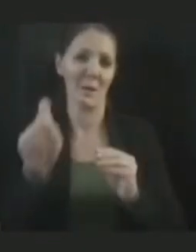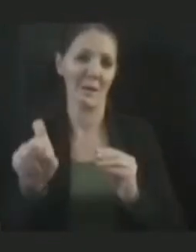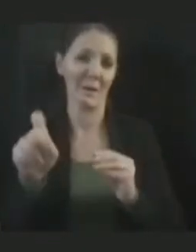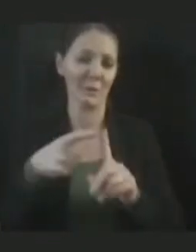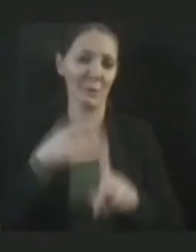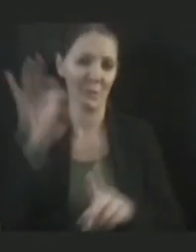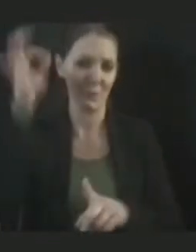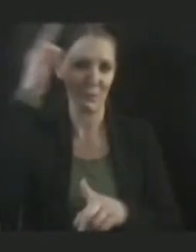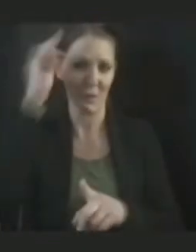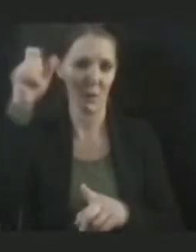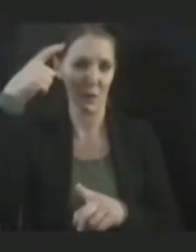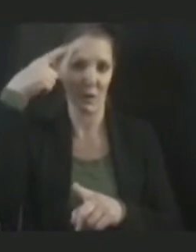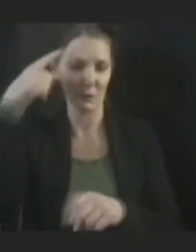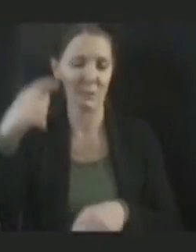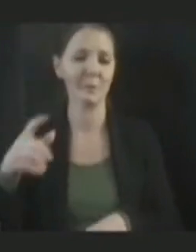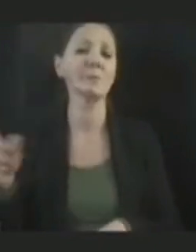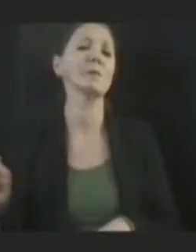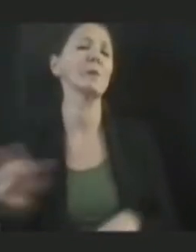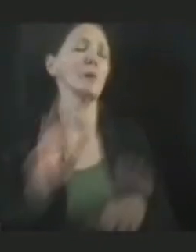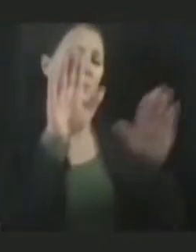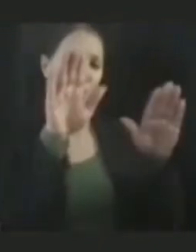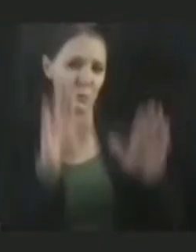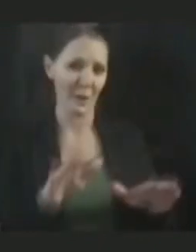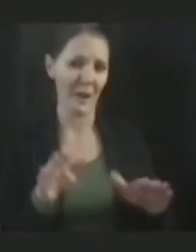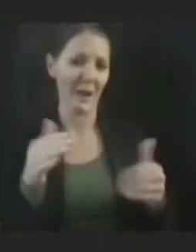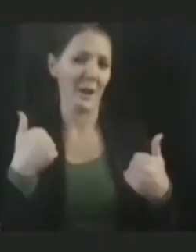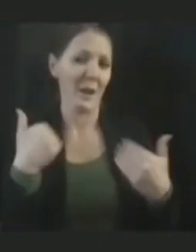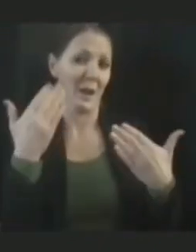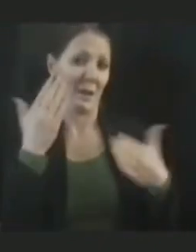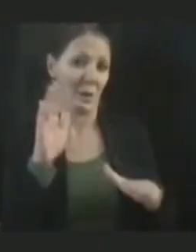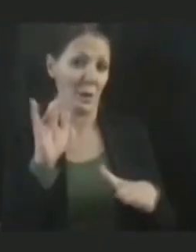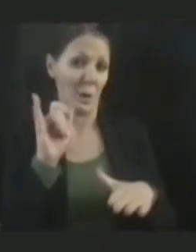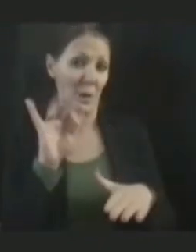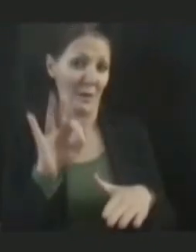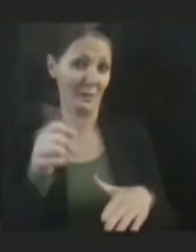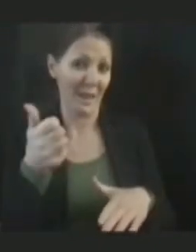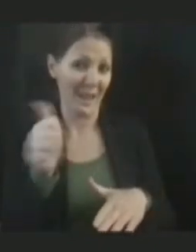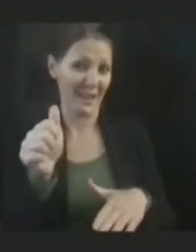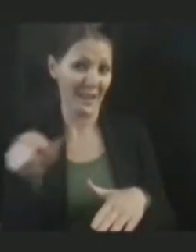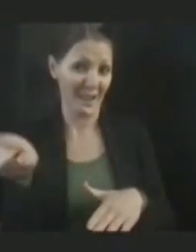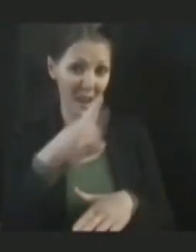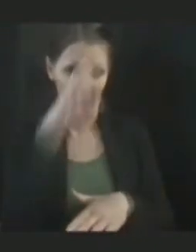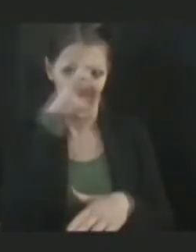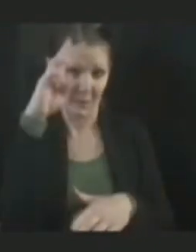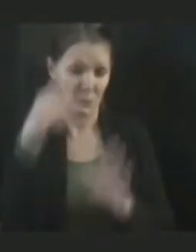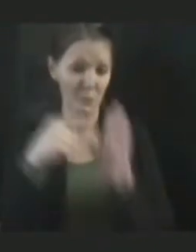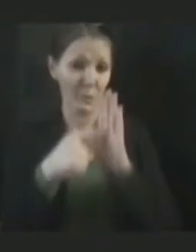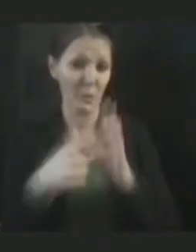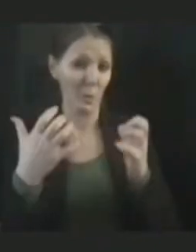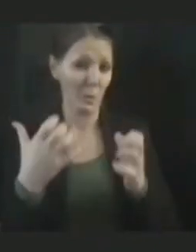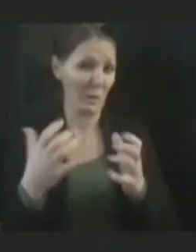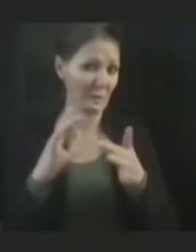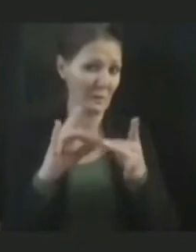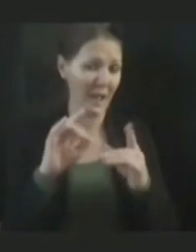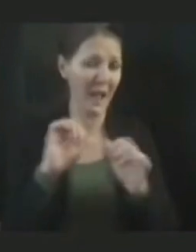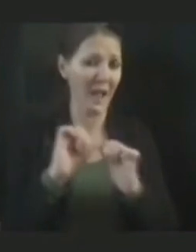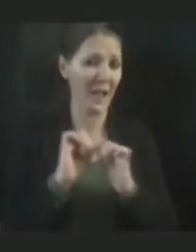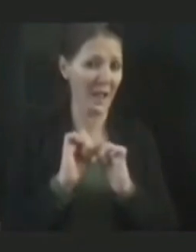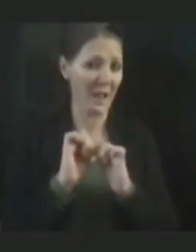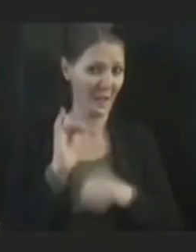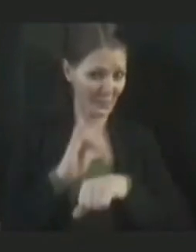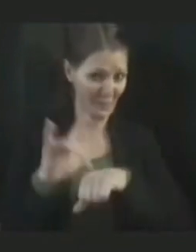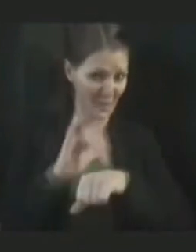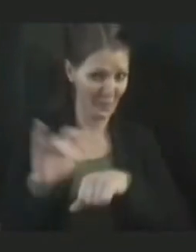Okay, great. I didn't know if any of the other hospital representatives might want to say how available, how much this monoclonal antibody